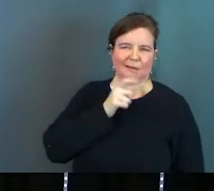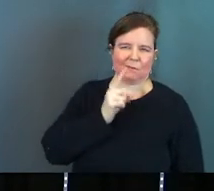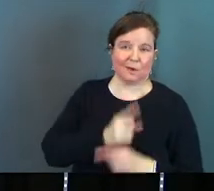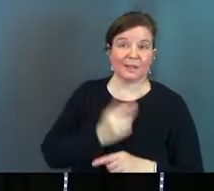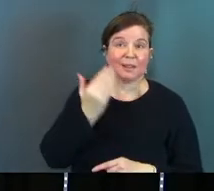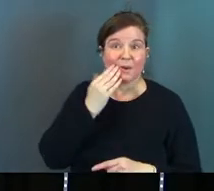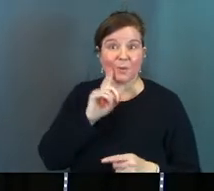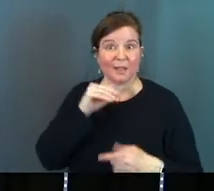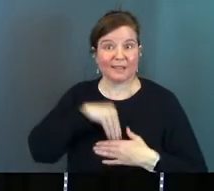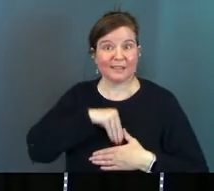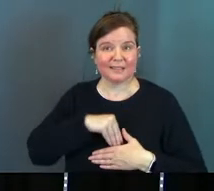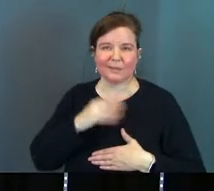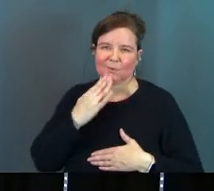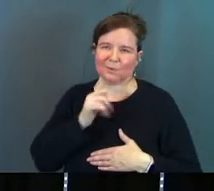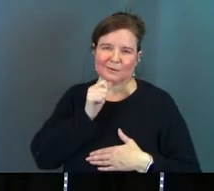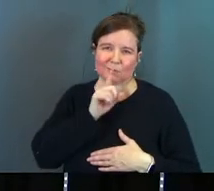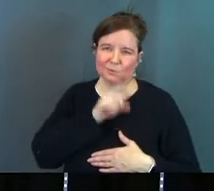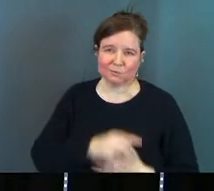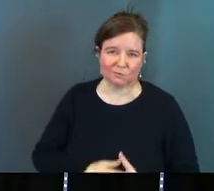know what's really going down.